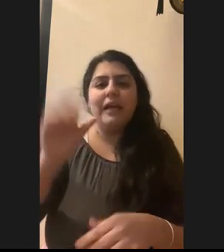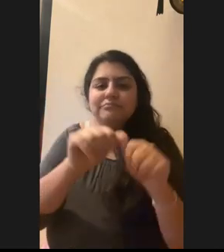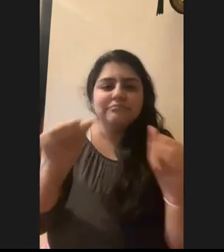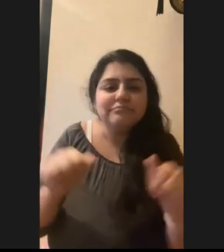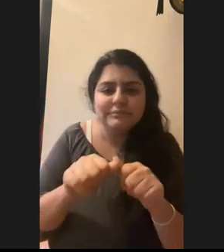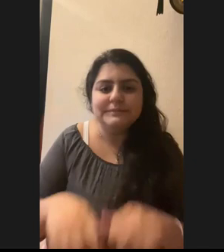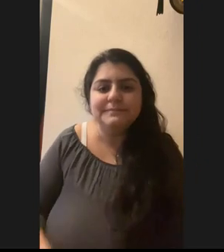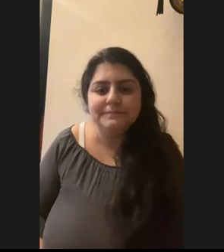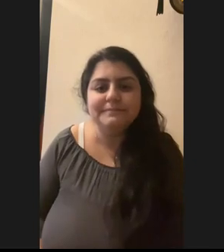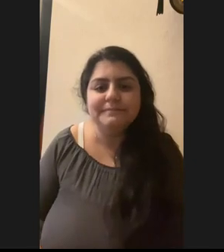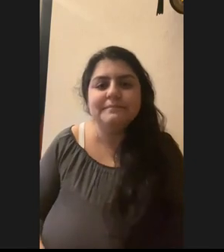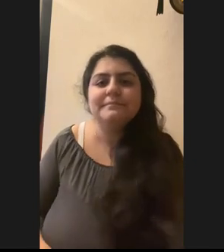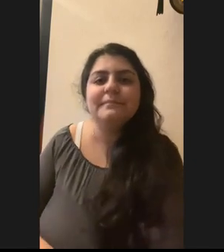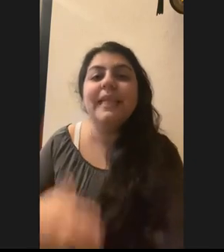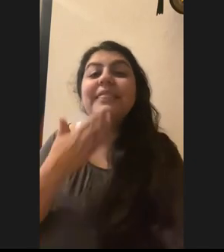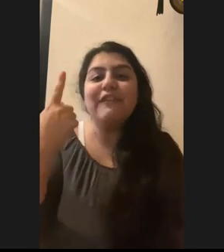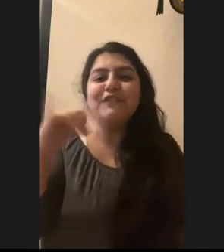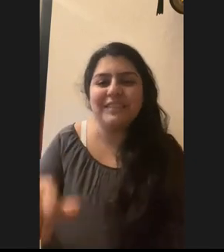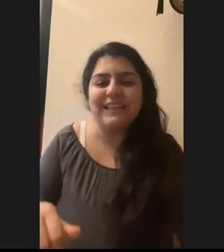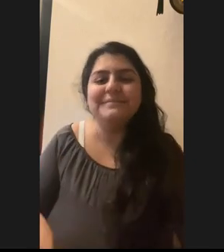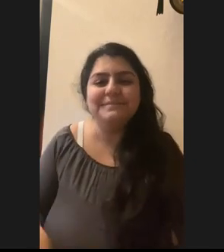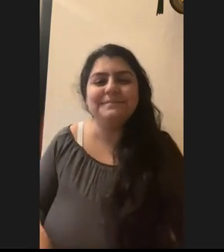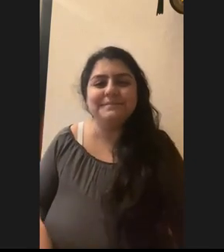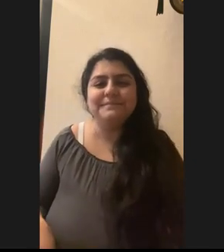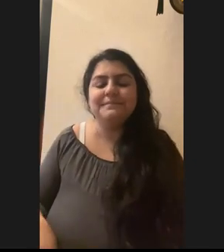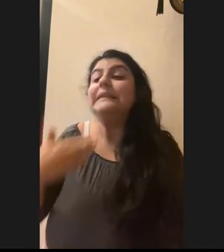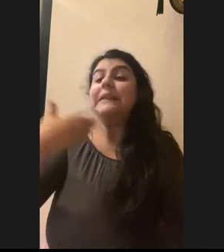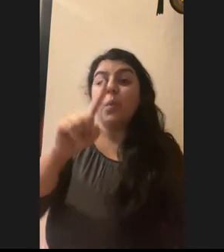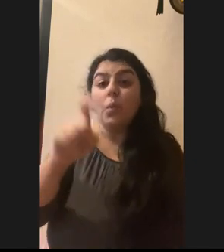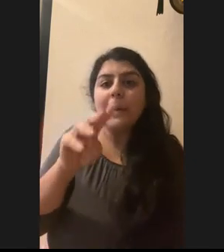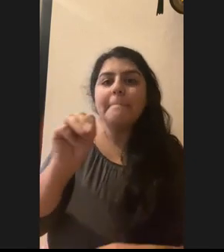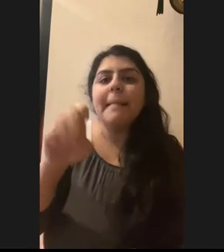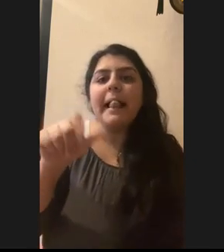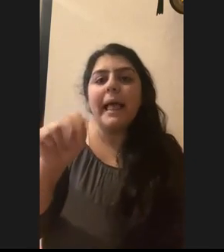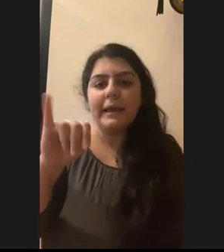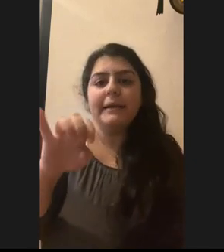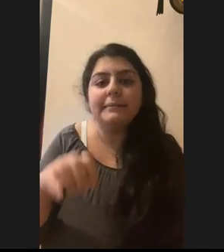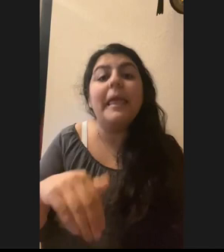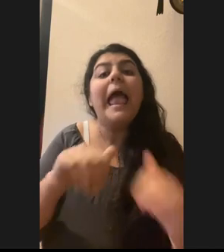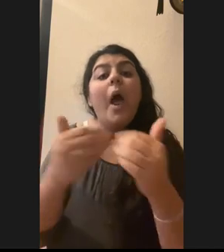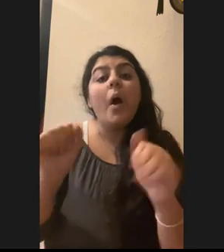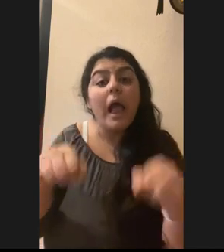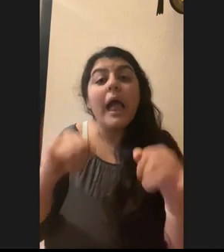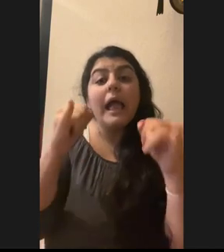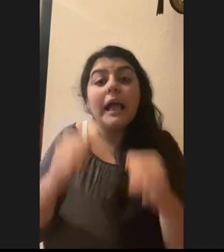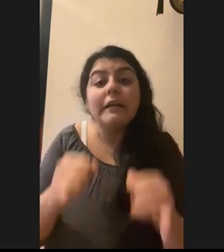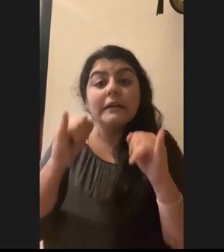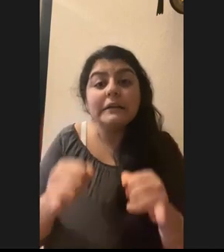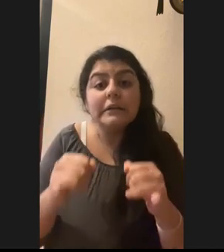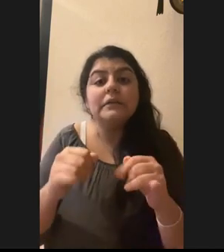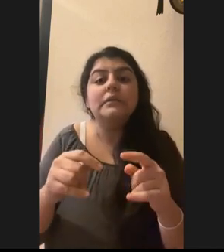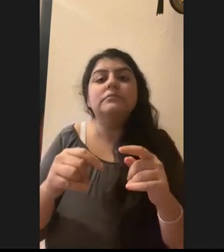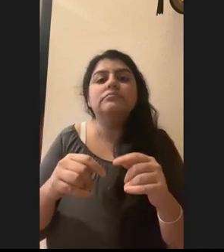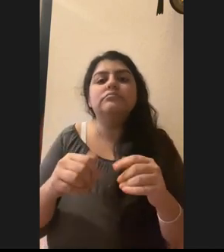Uh, thank you for that. All right. Our next question comes from Melanie. How can individuals contribute to wildlife conservation